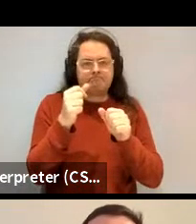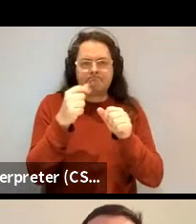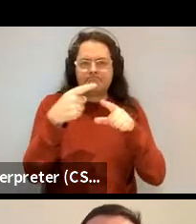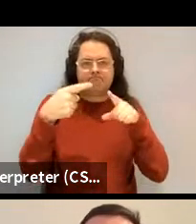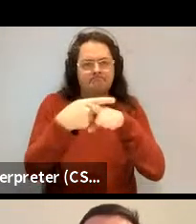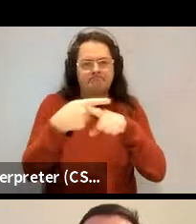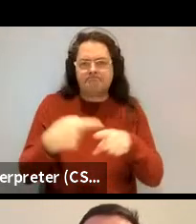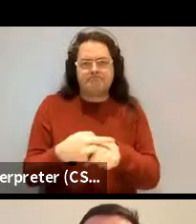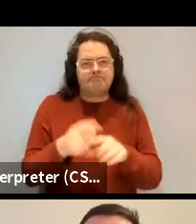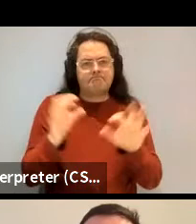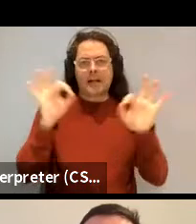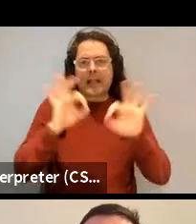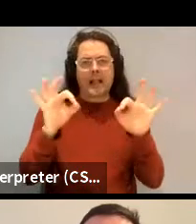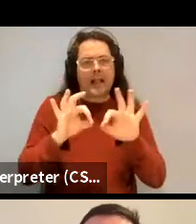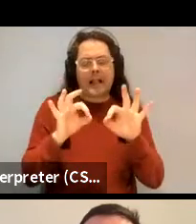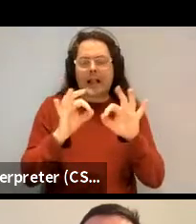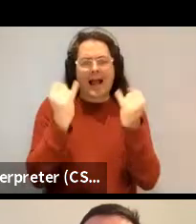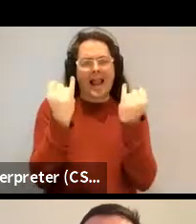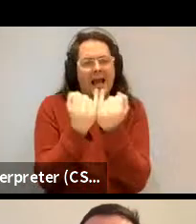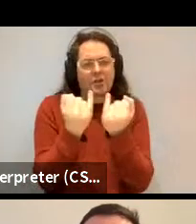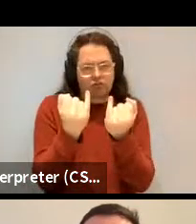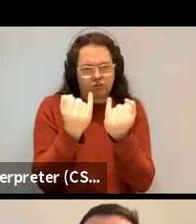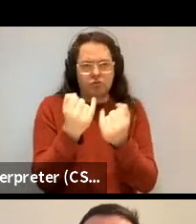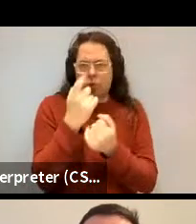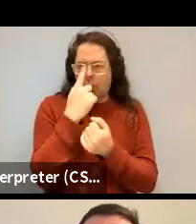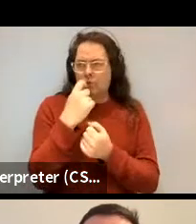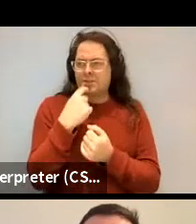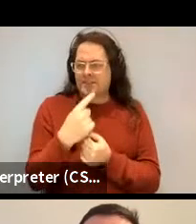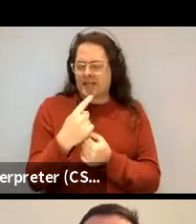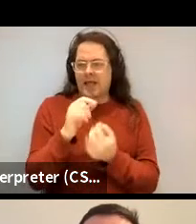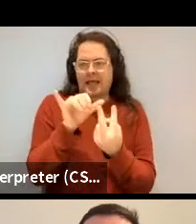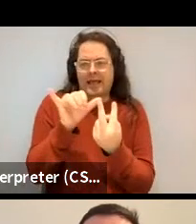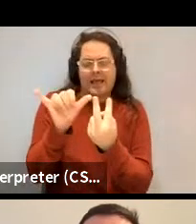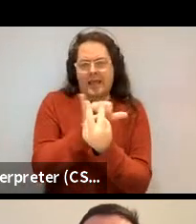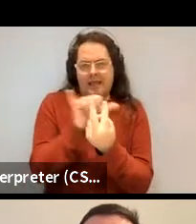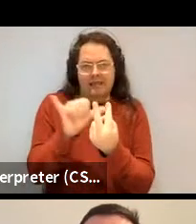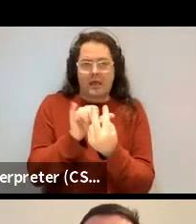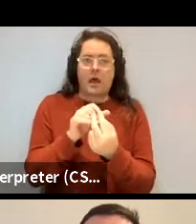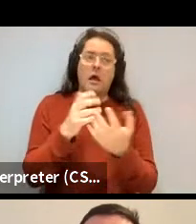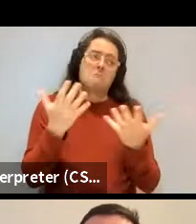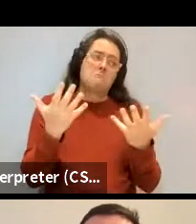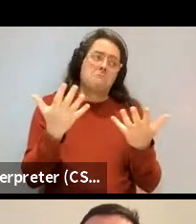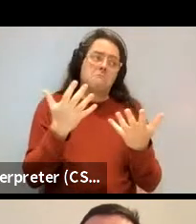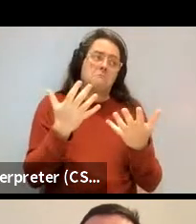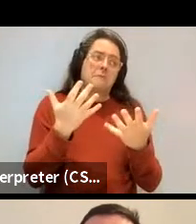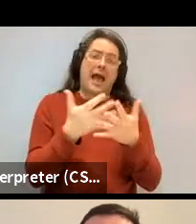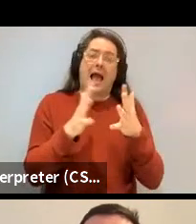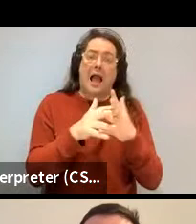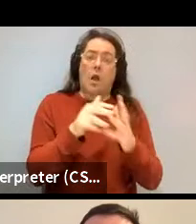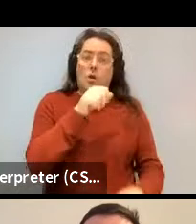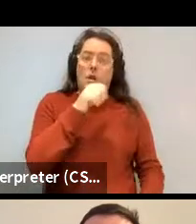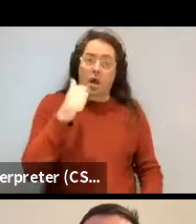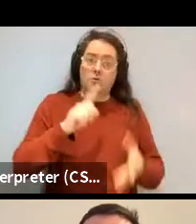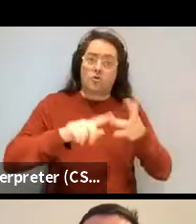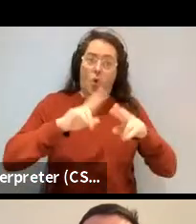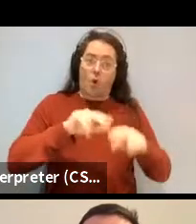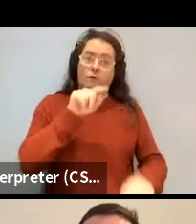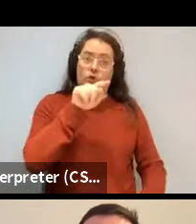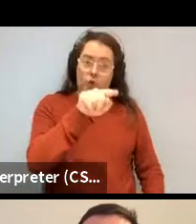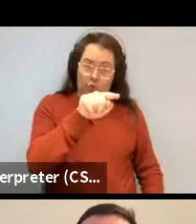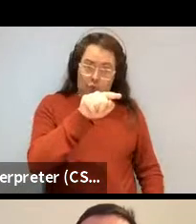can group as a unit either. So you can say how nice, um, how nice of you it was